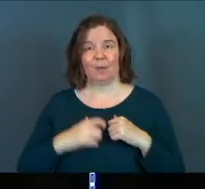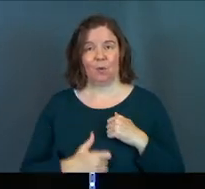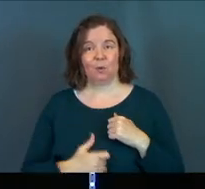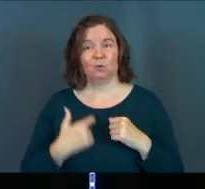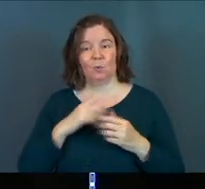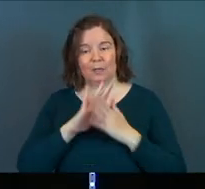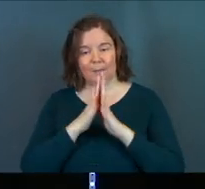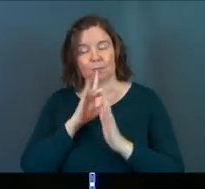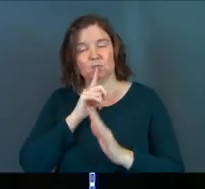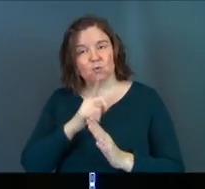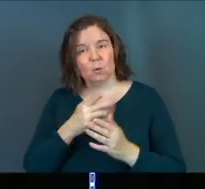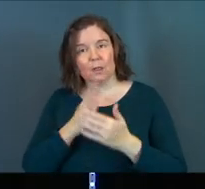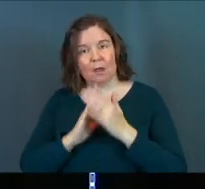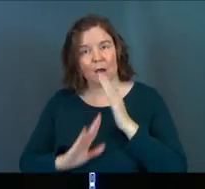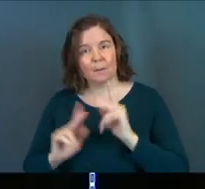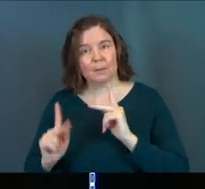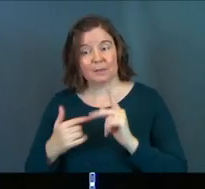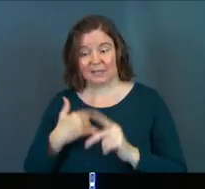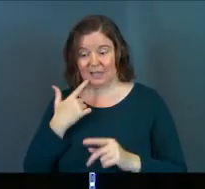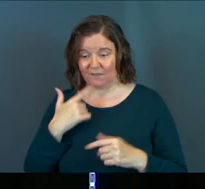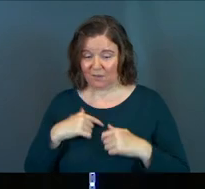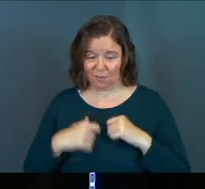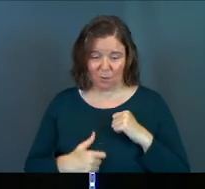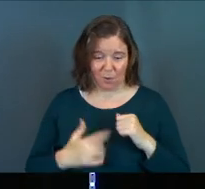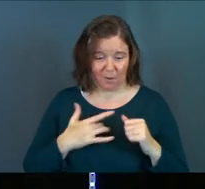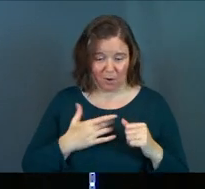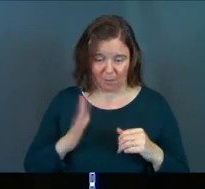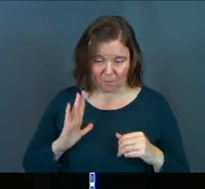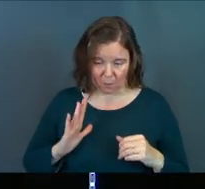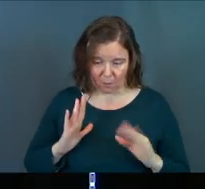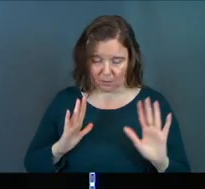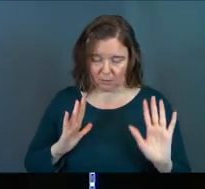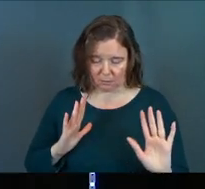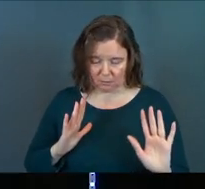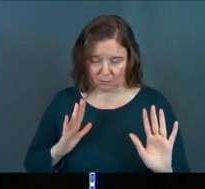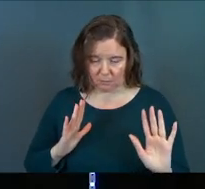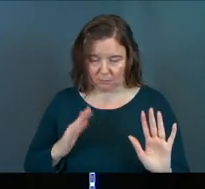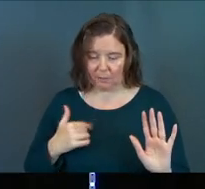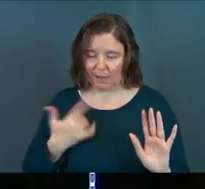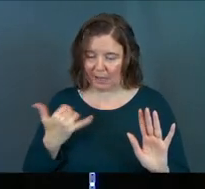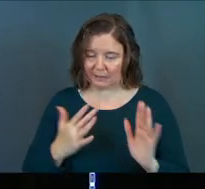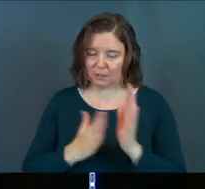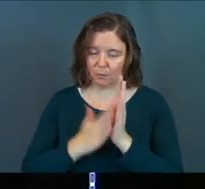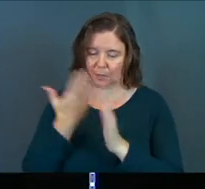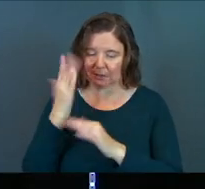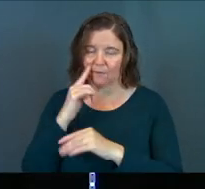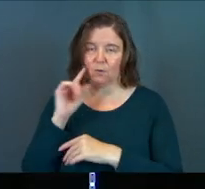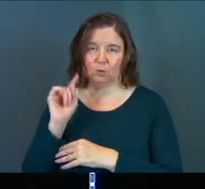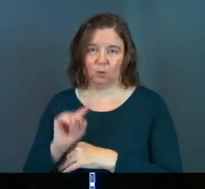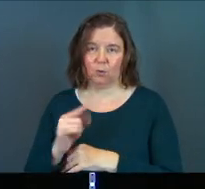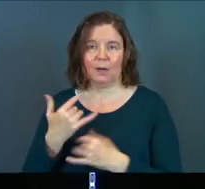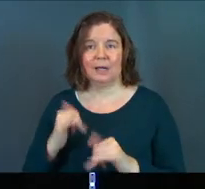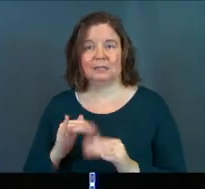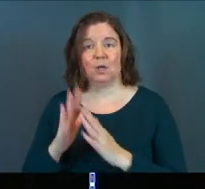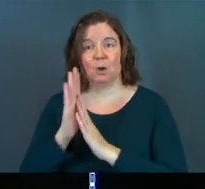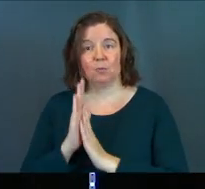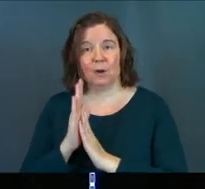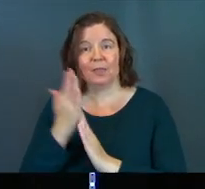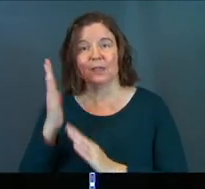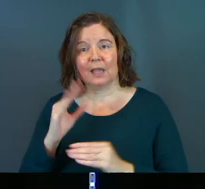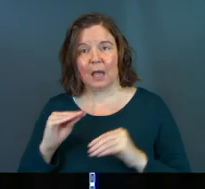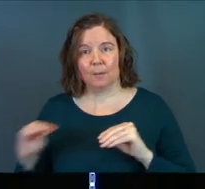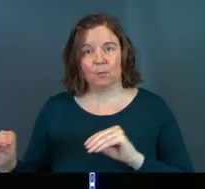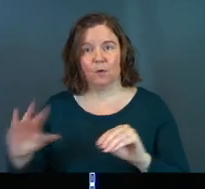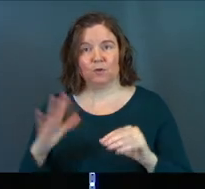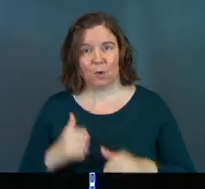we can become truly humble people who say, hey, even if you've broken my heart before, I still praise God for you. And I still pray that